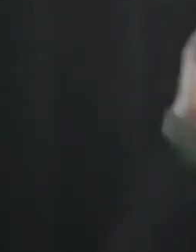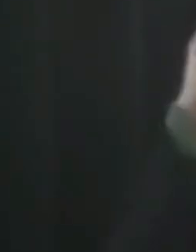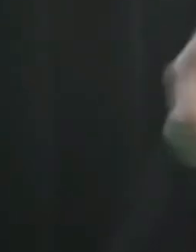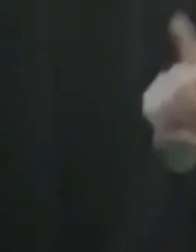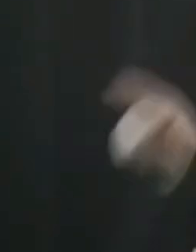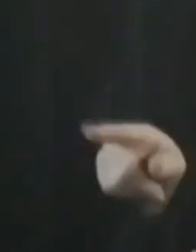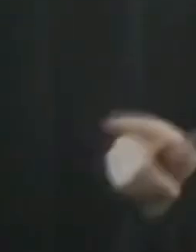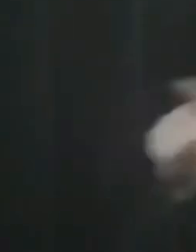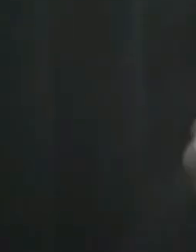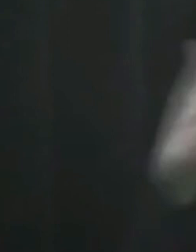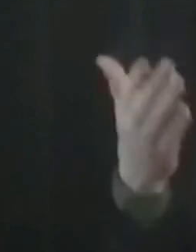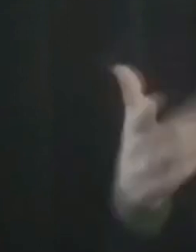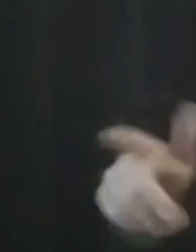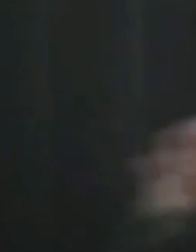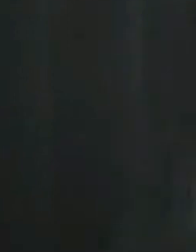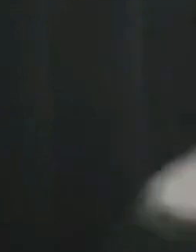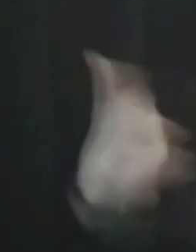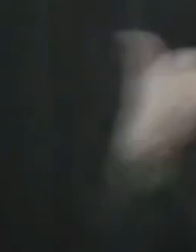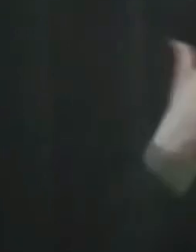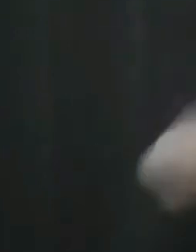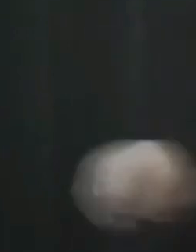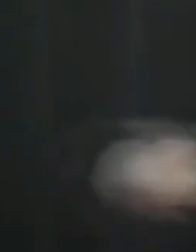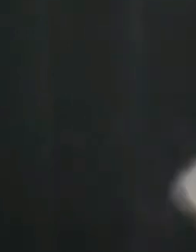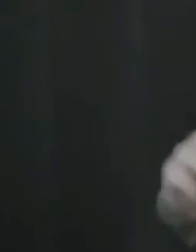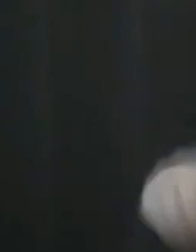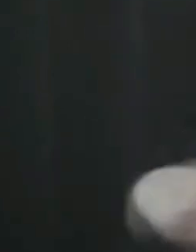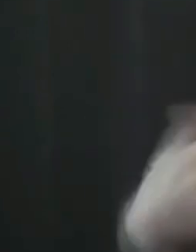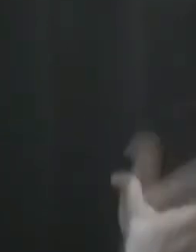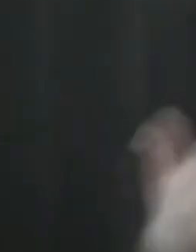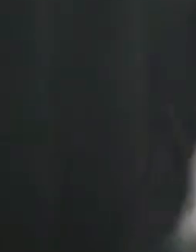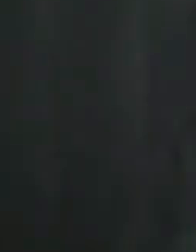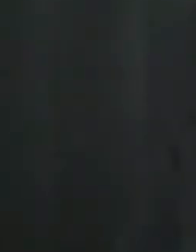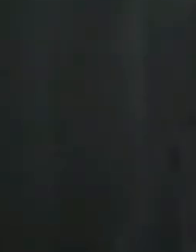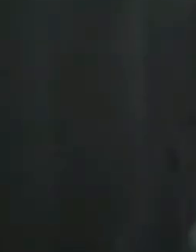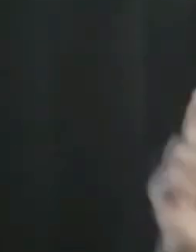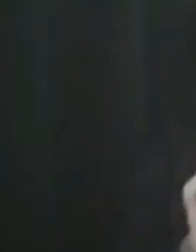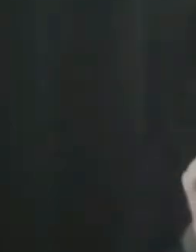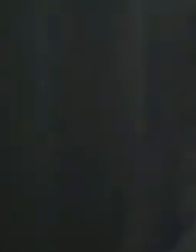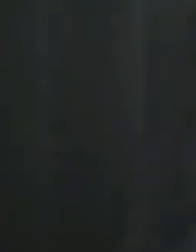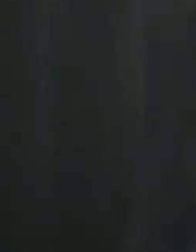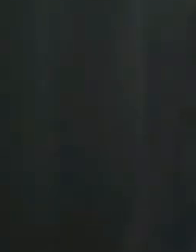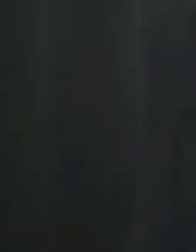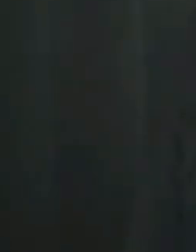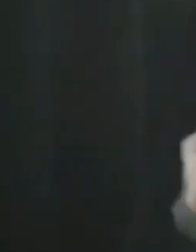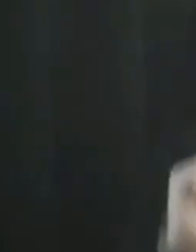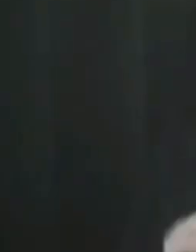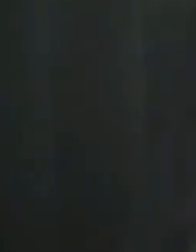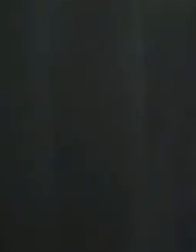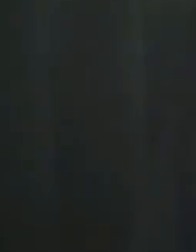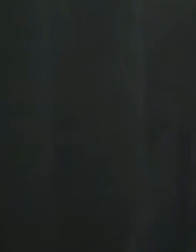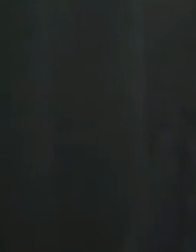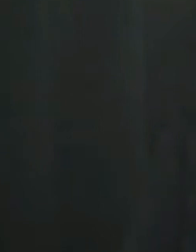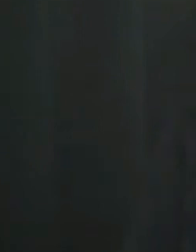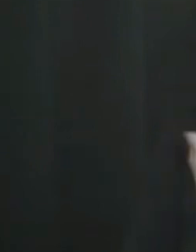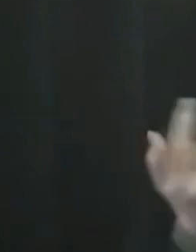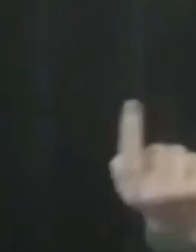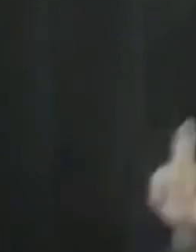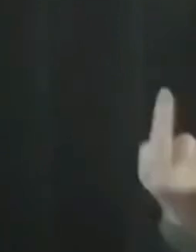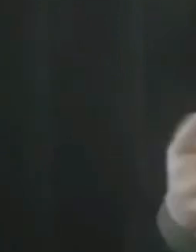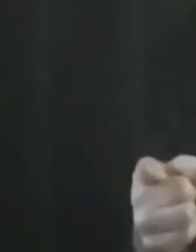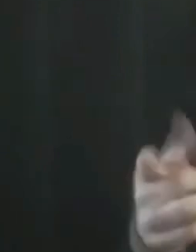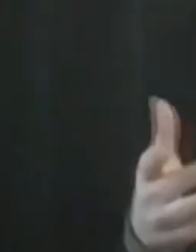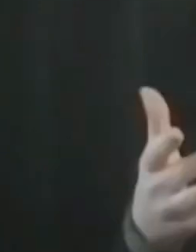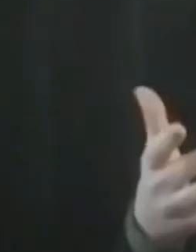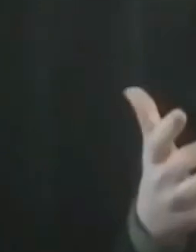the call, are they providing these? How are people getting them? Are they able to get them? Is this something that you even want to